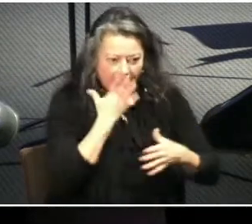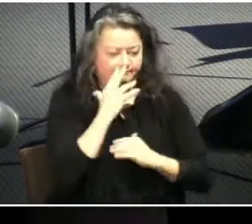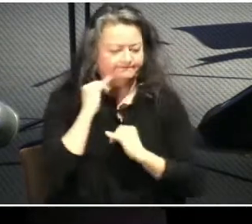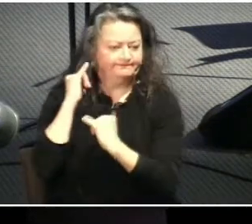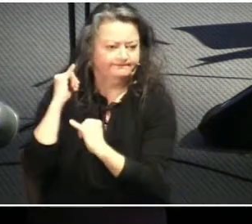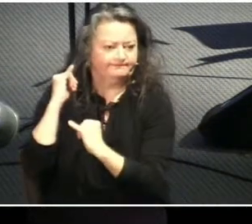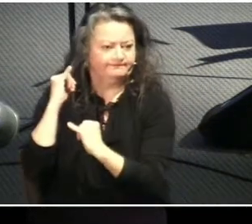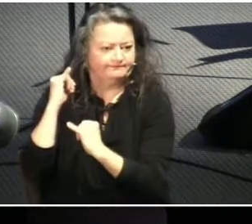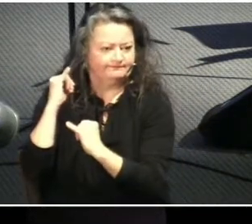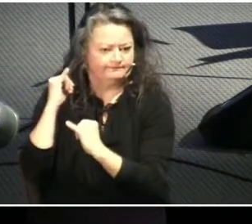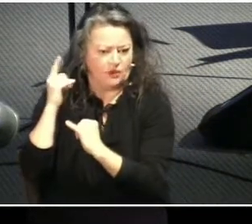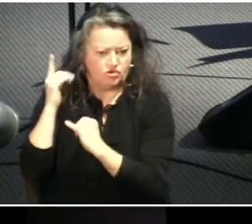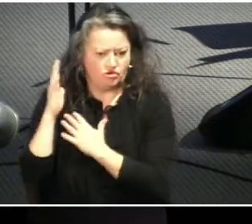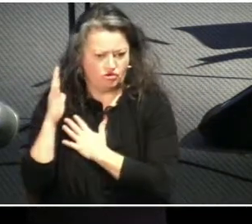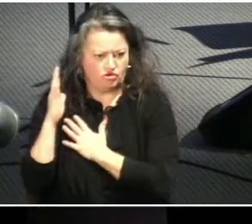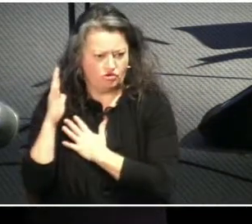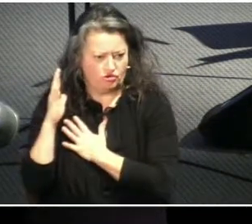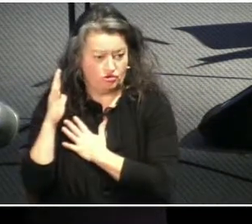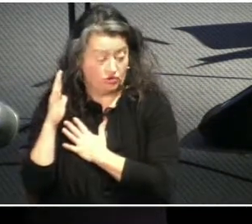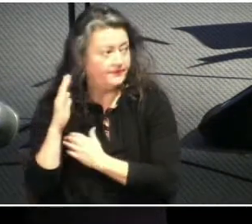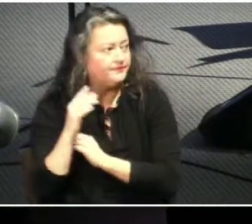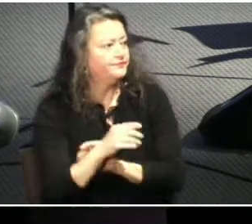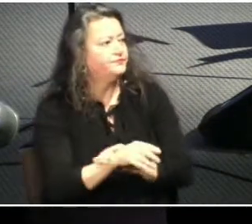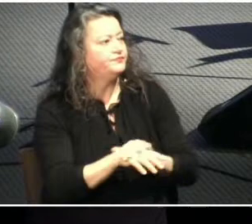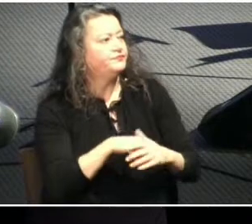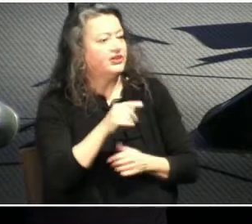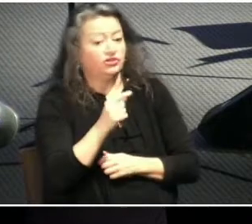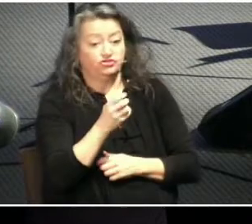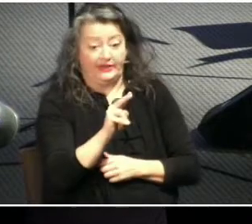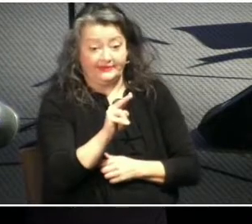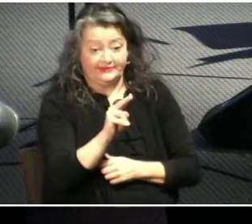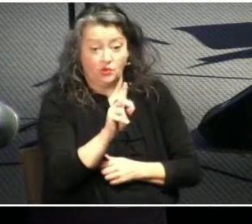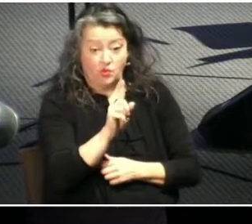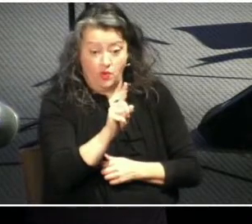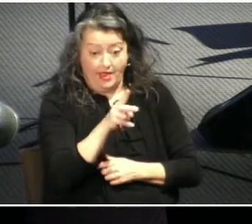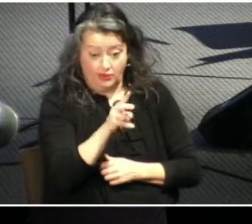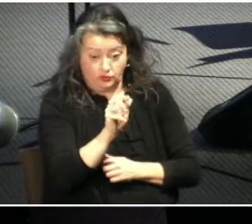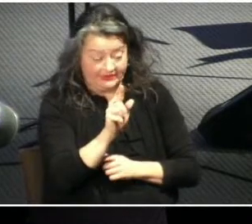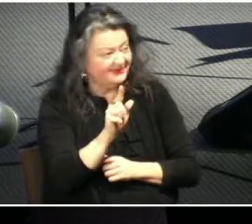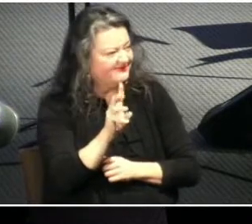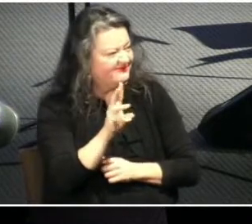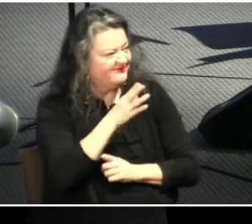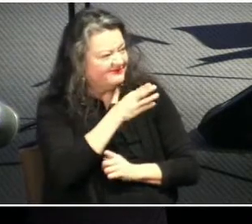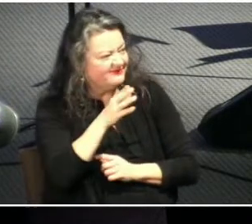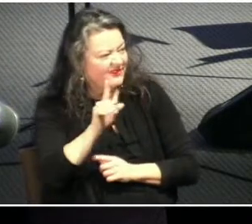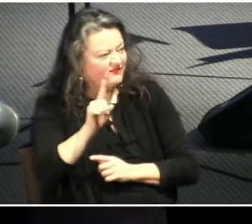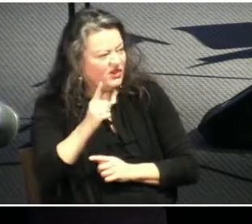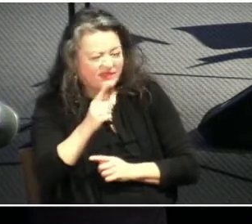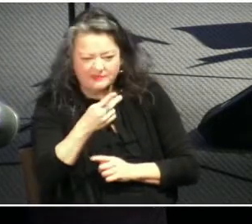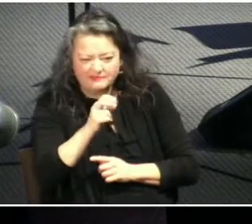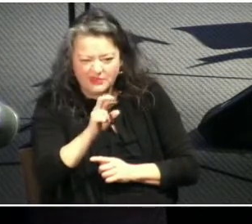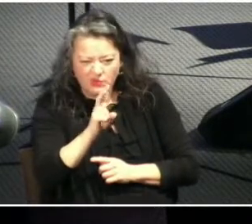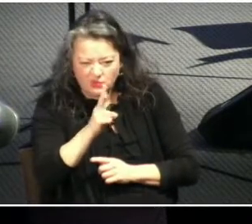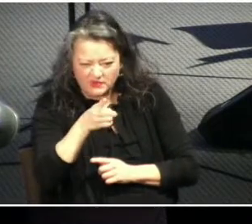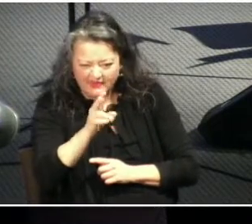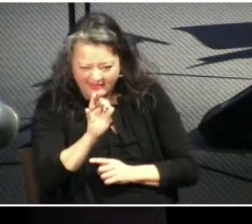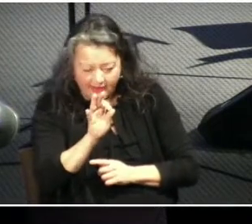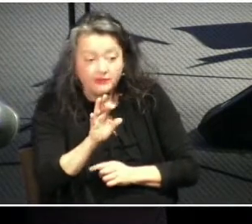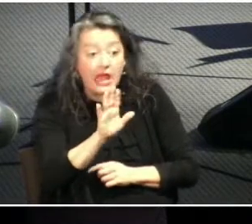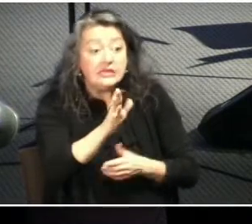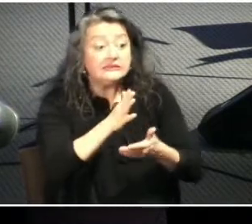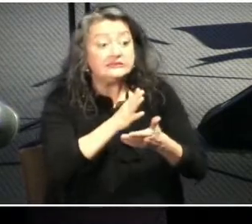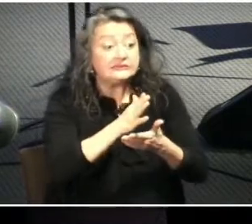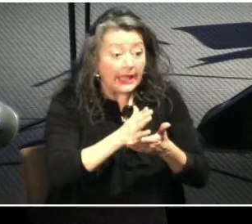from genesis 1 26 and 27 and first peter 2 9 some have taken a verse like this and used it